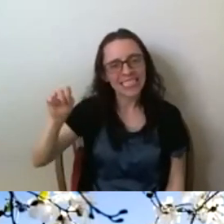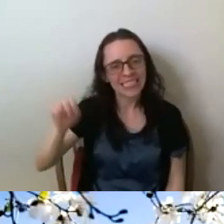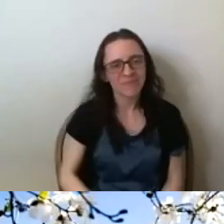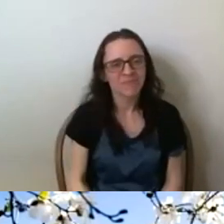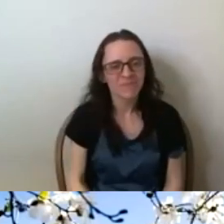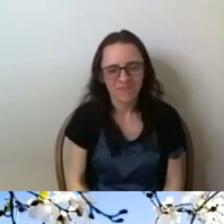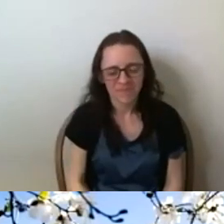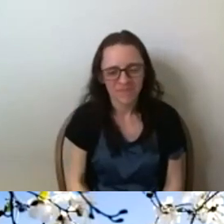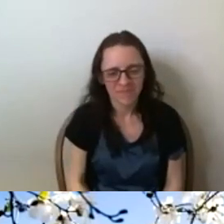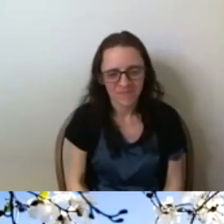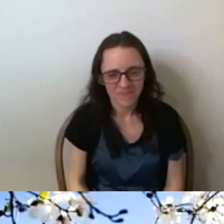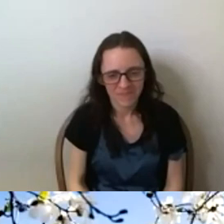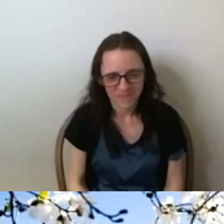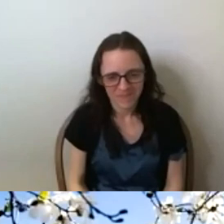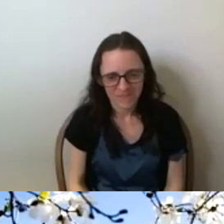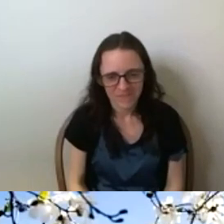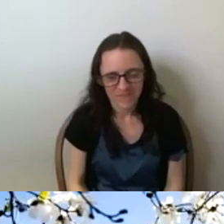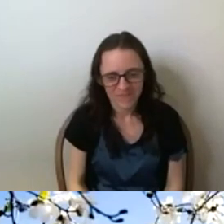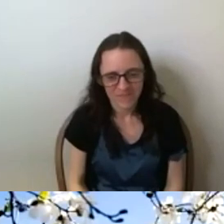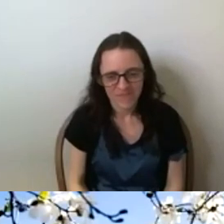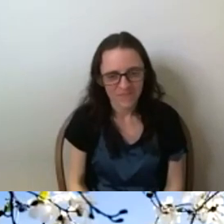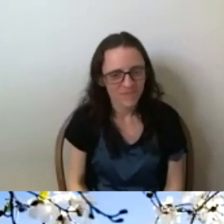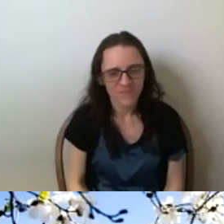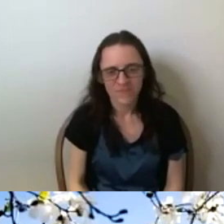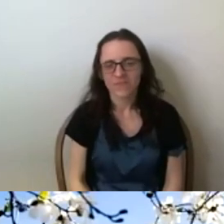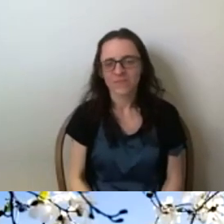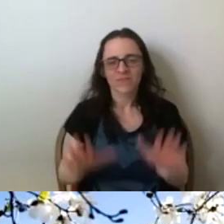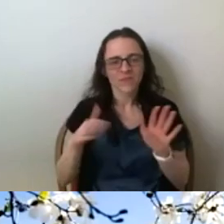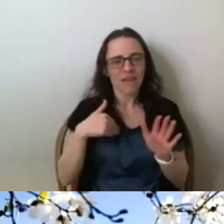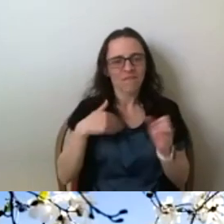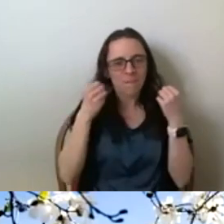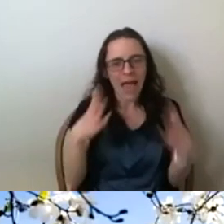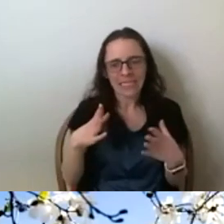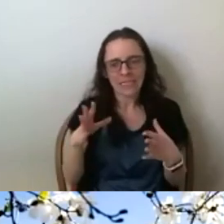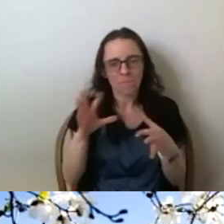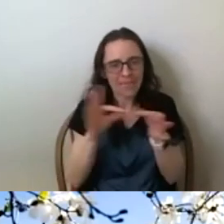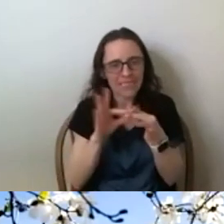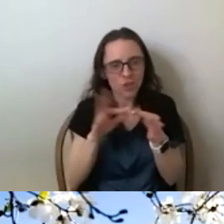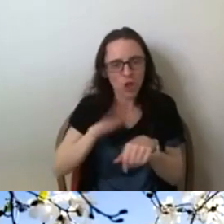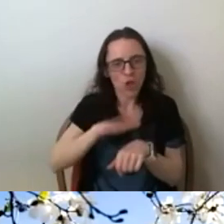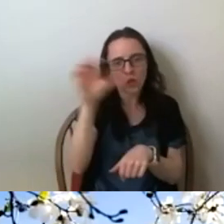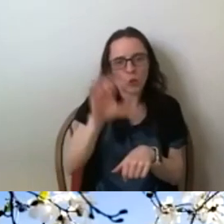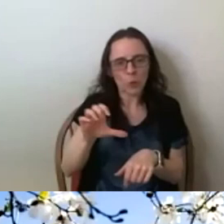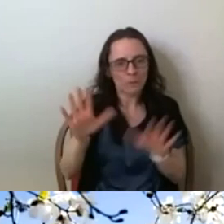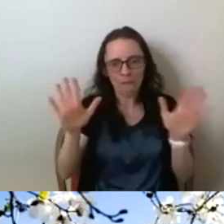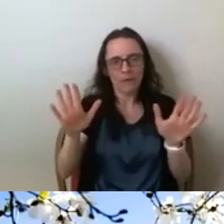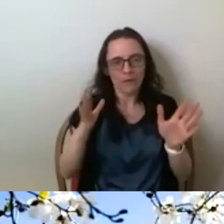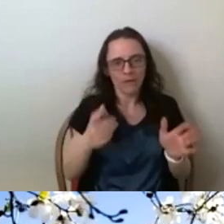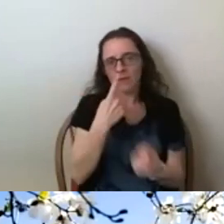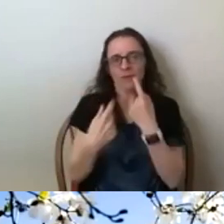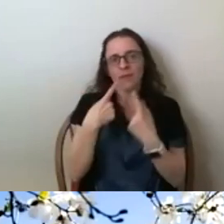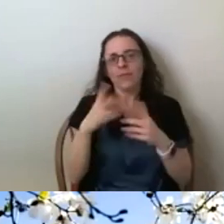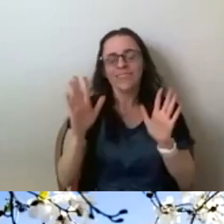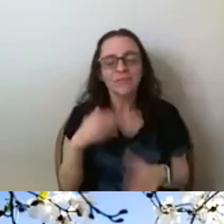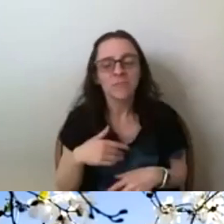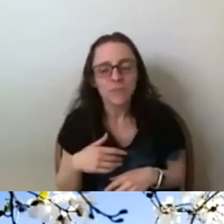okay, I guess I'm having an astonishing number of Zoom messages here, but it's been really, um, a pleasure to,